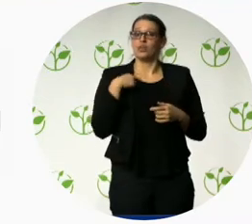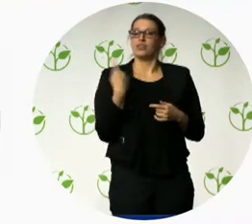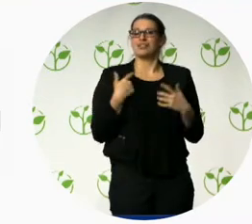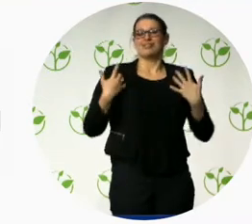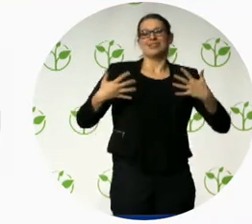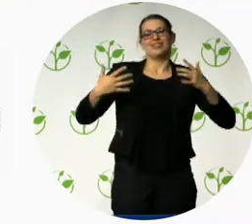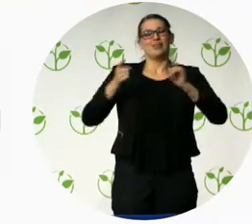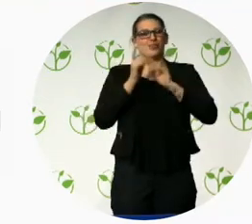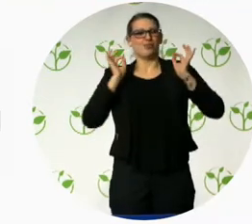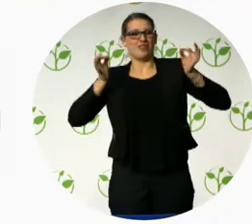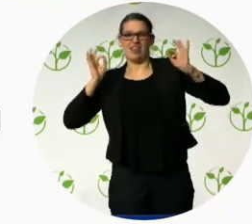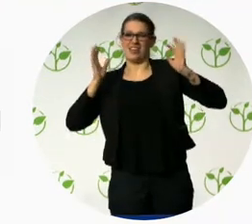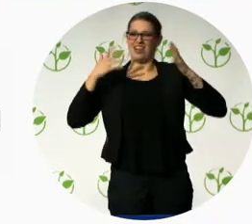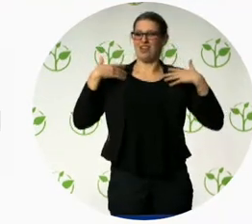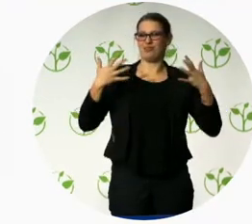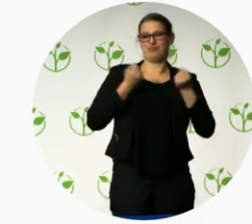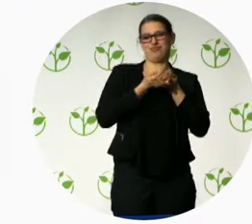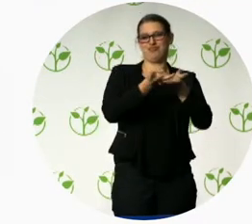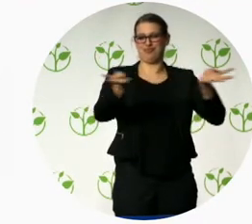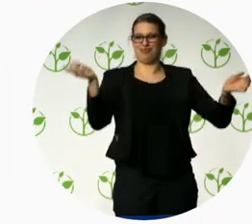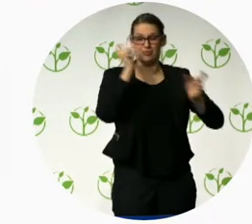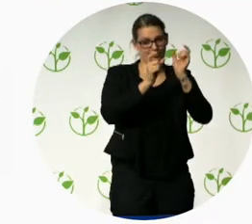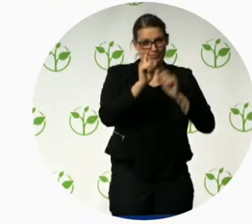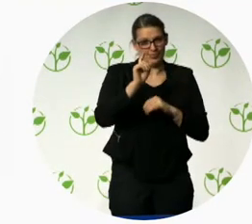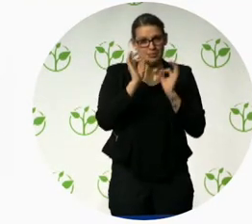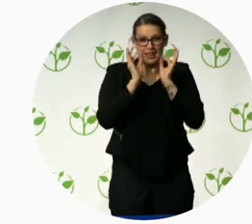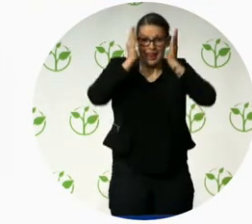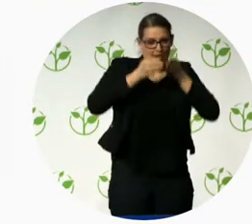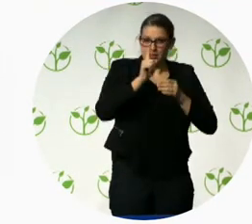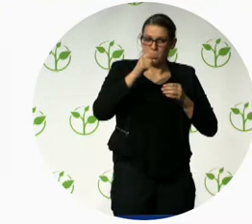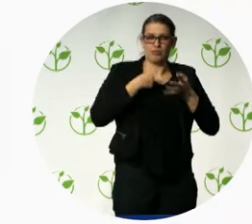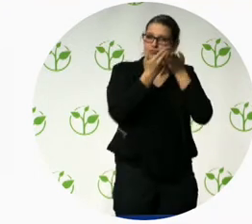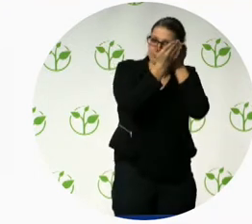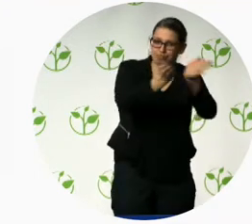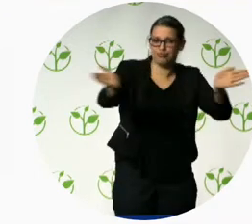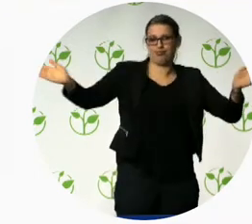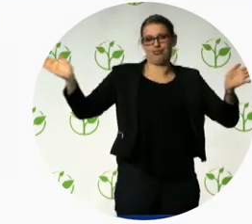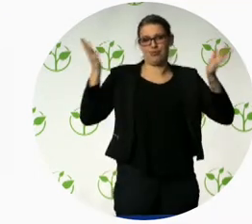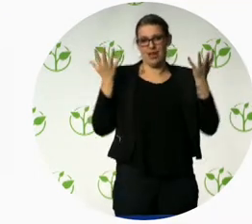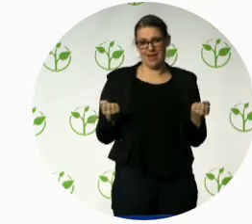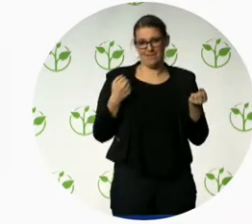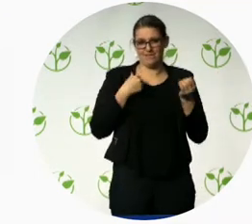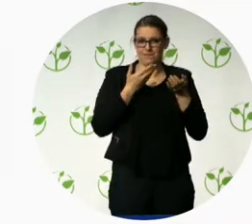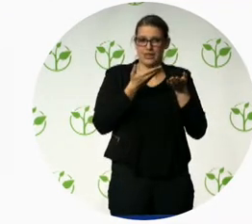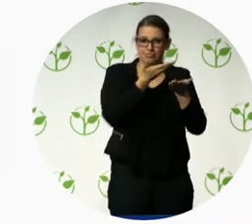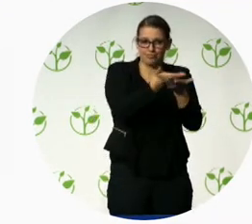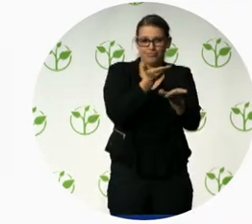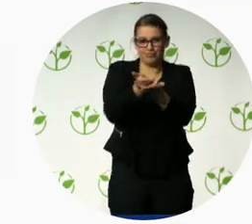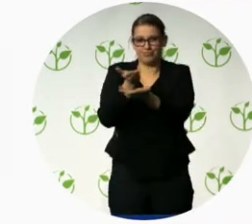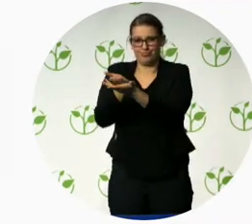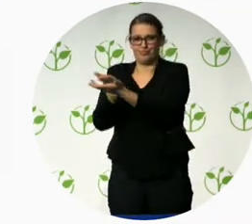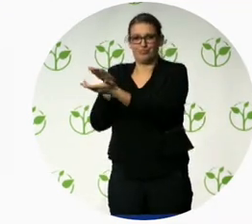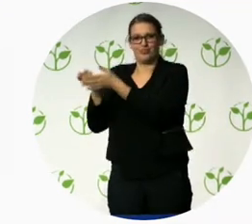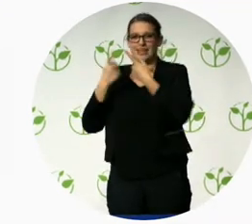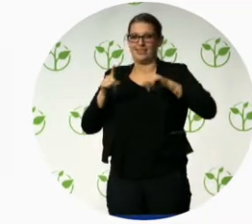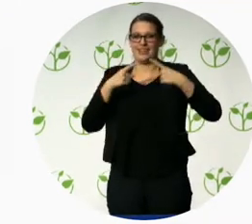we find a better way to make people know these things exist. And I think the solution is on its way. Now, my main role at Microsoft is not just to come